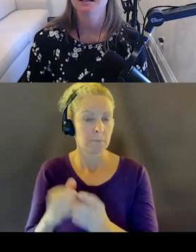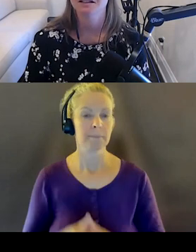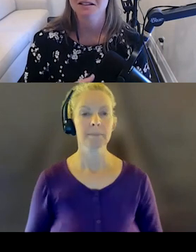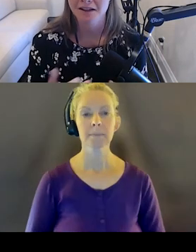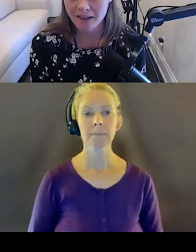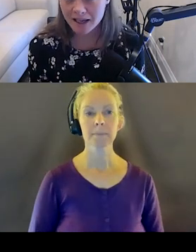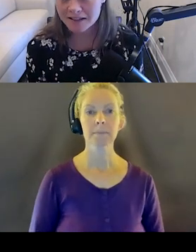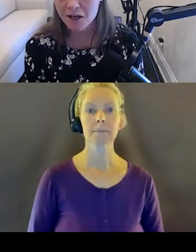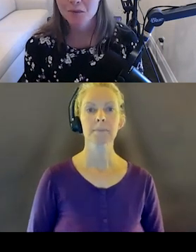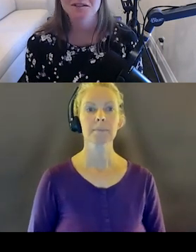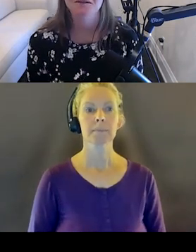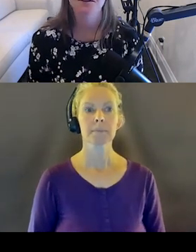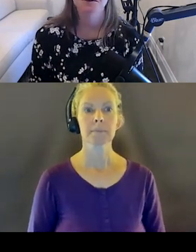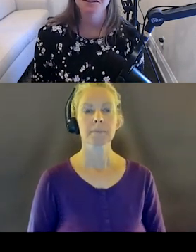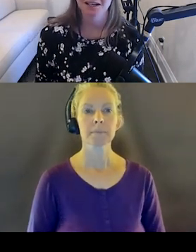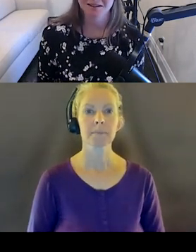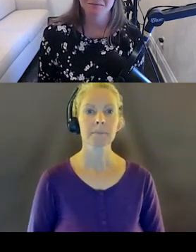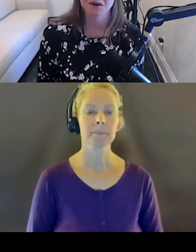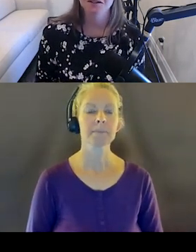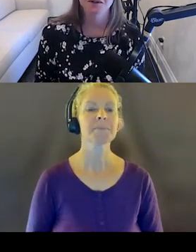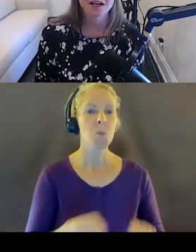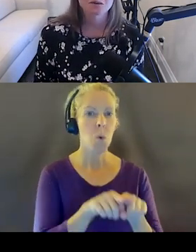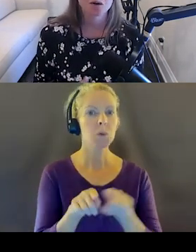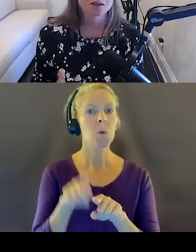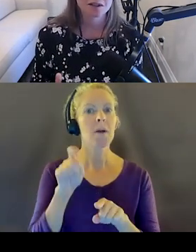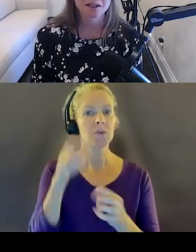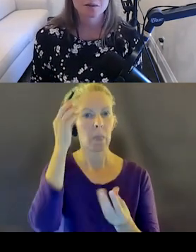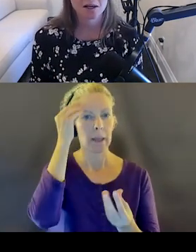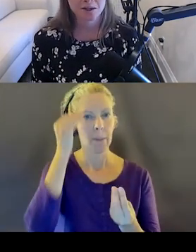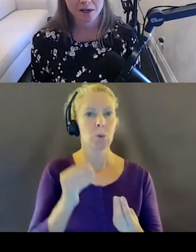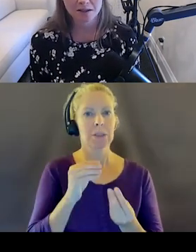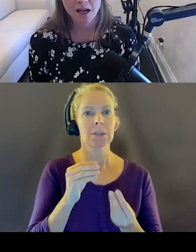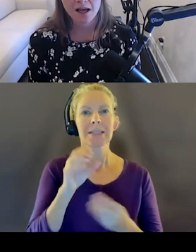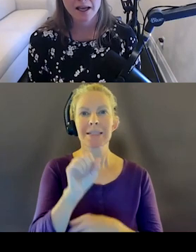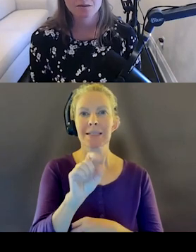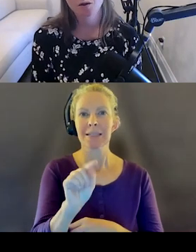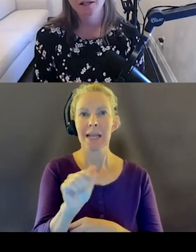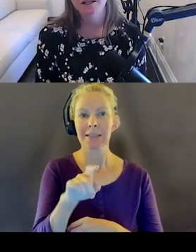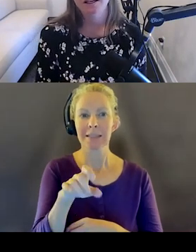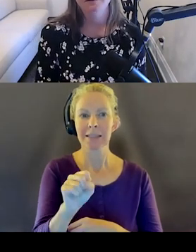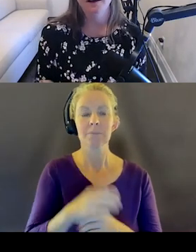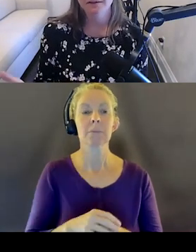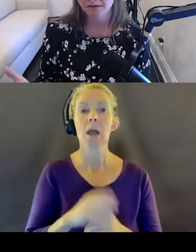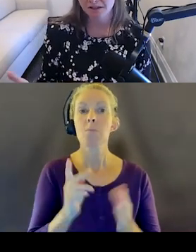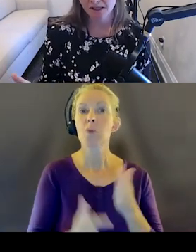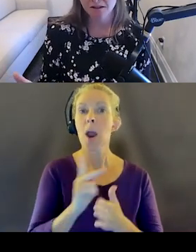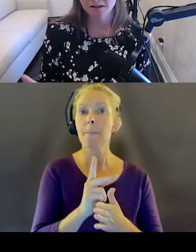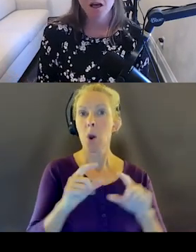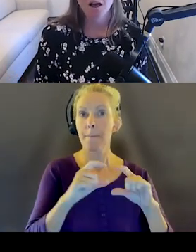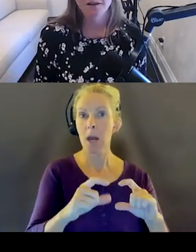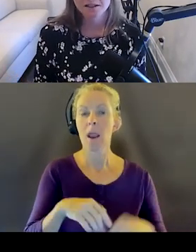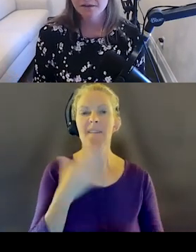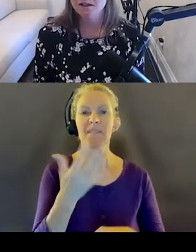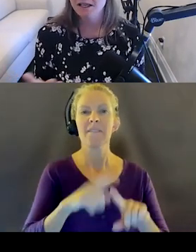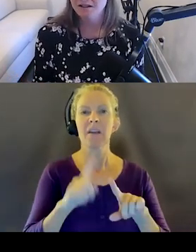And in addition to that, we also have to think about states. So again, we're only looking at our primary button. And I'm showing it in five different states.